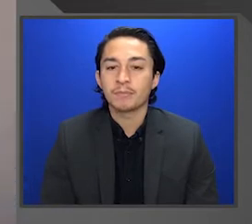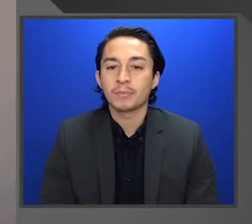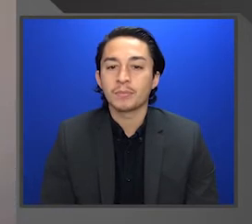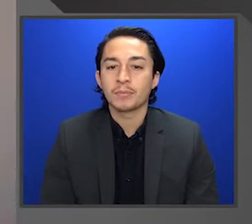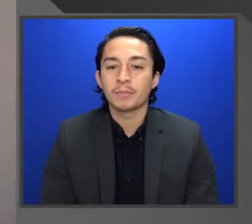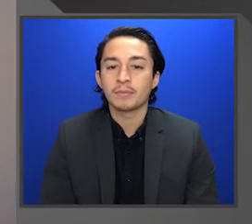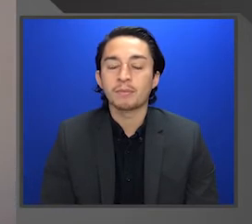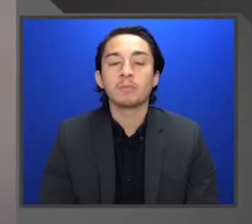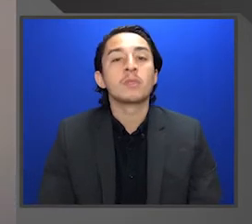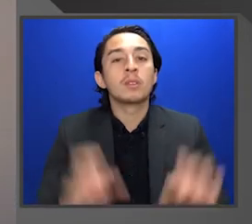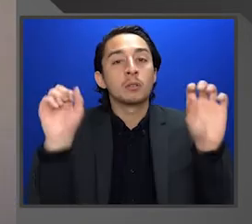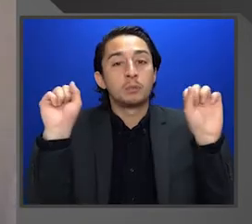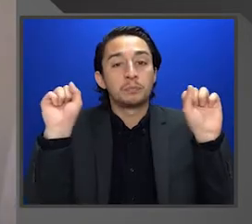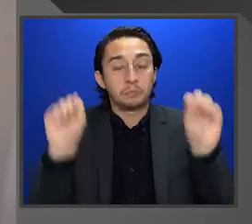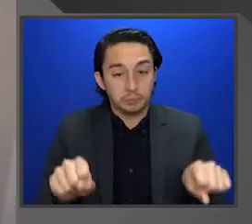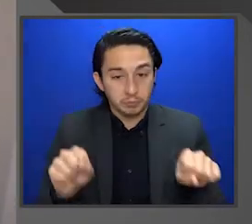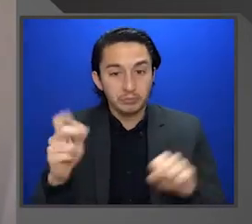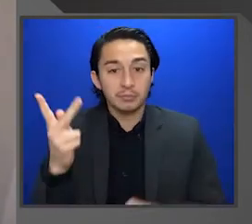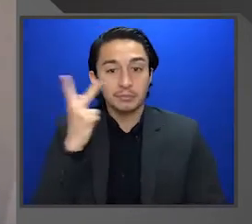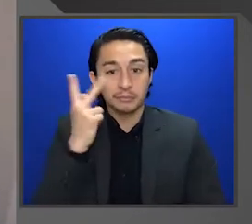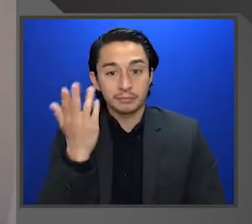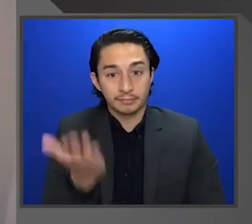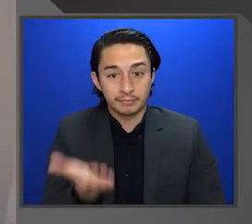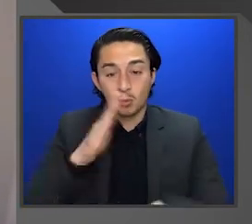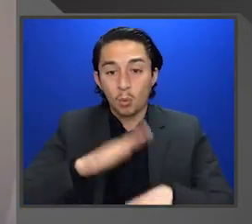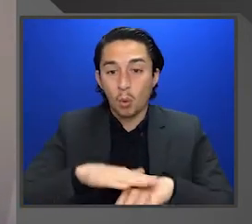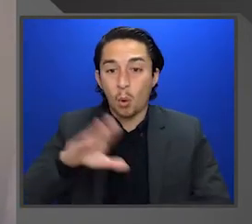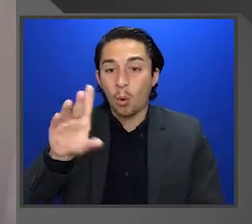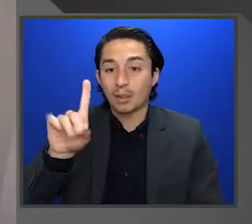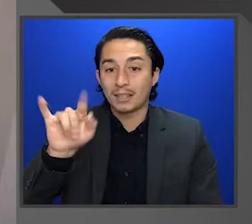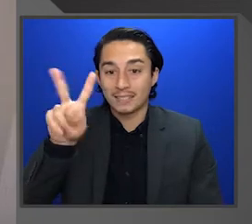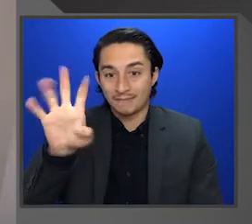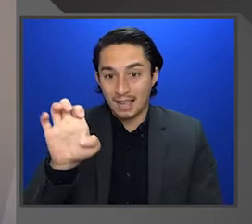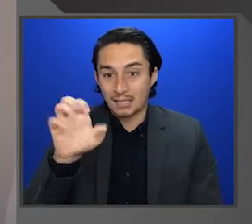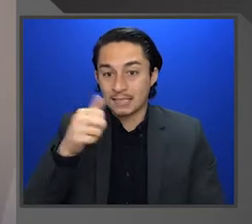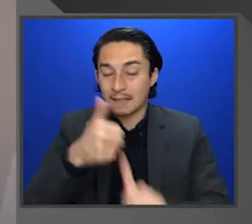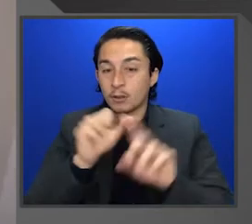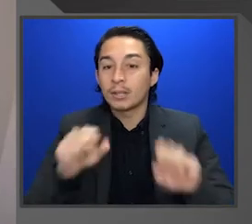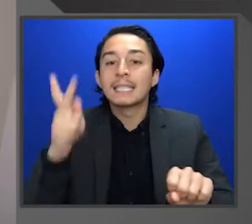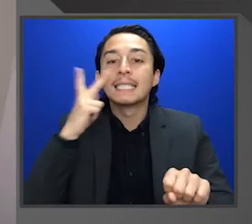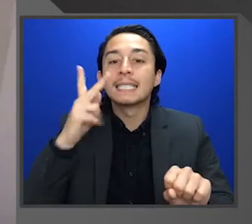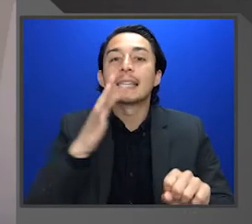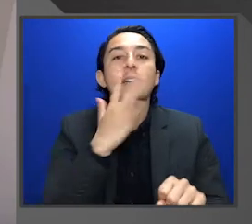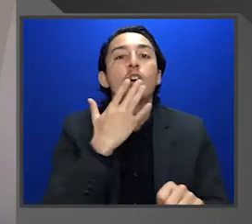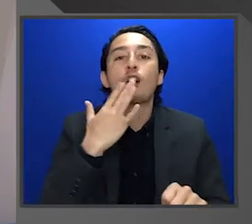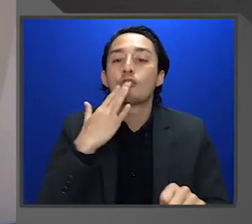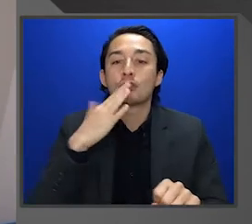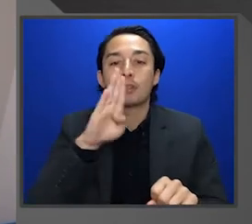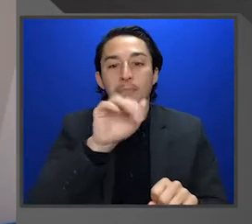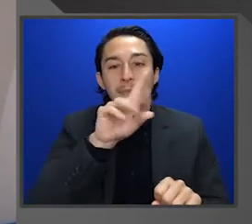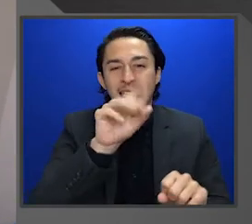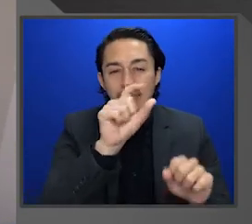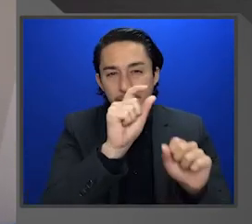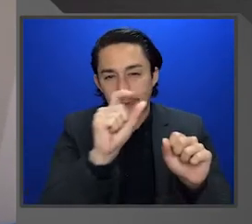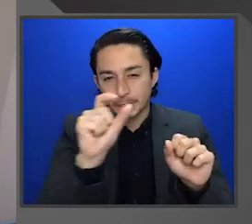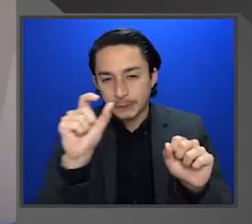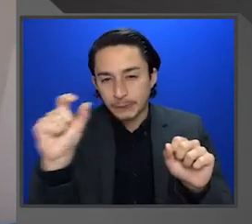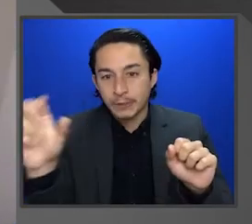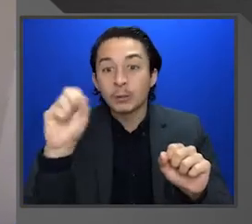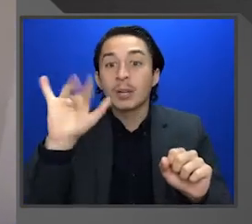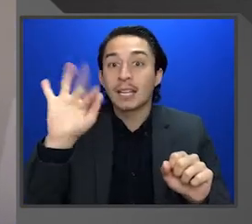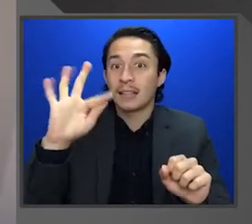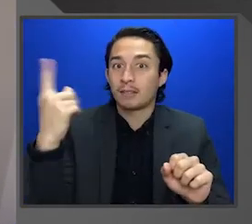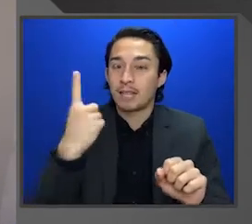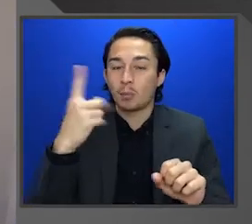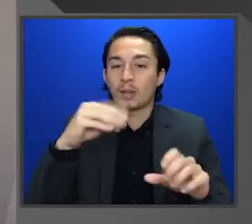And you can see that on the device, you can see the colors of the beads that it's doing. So if somebody was